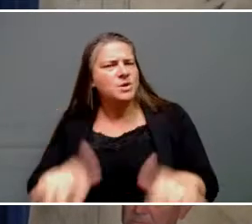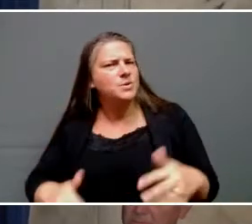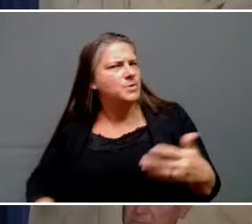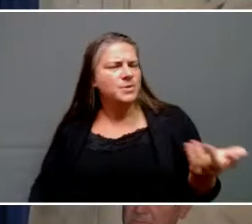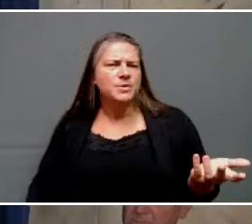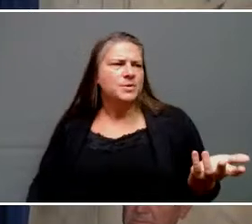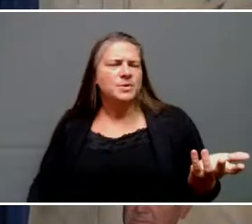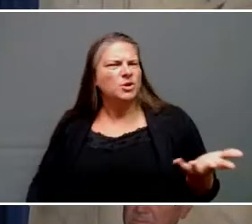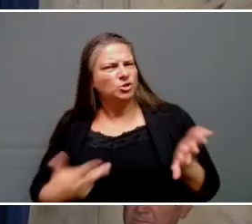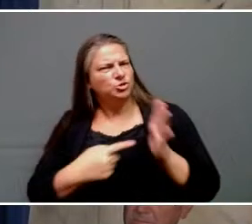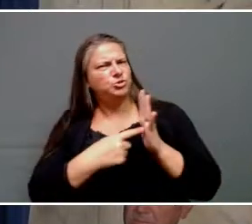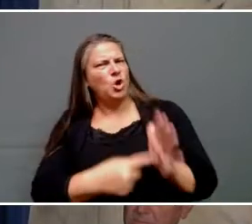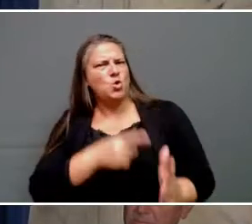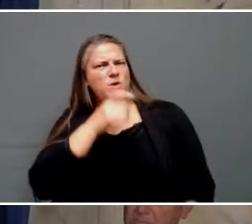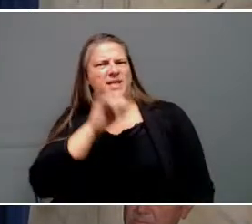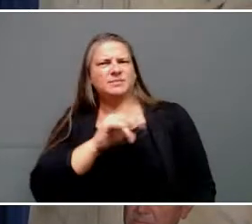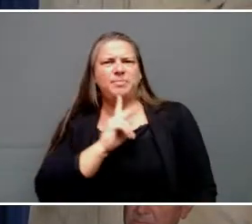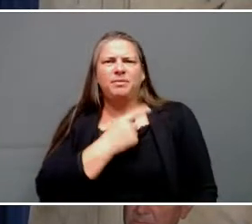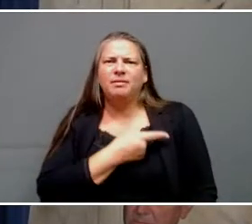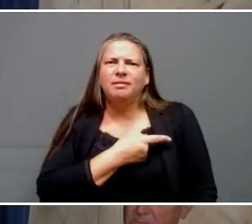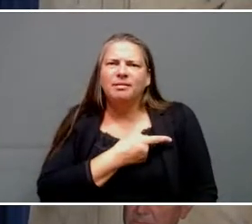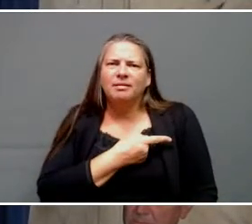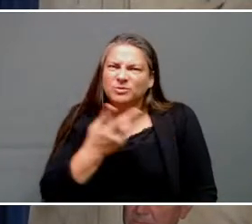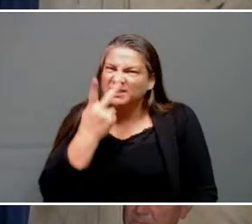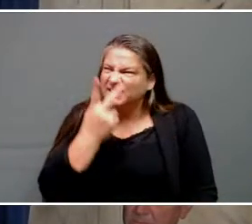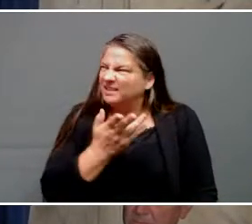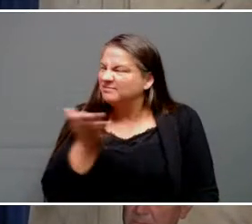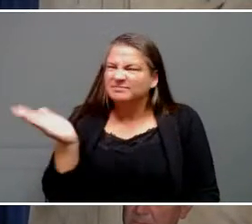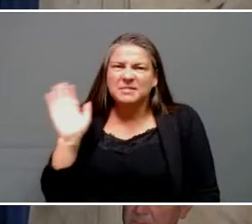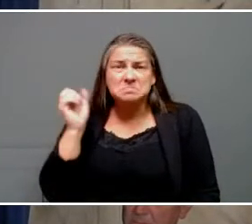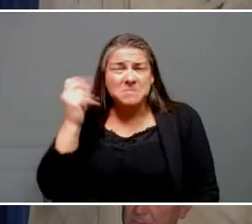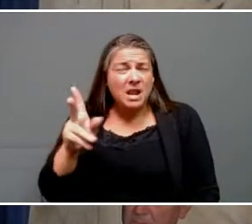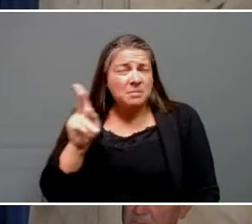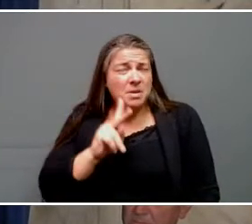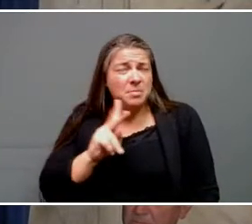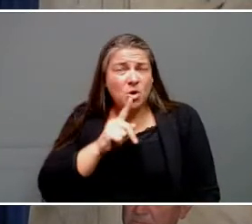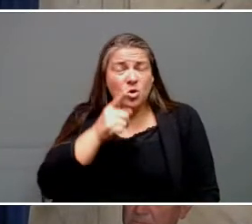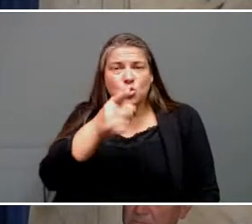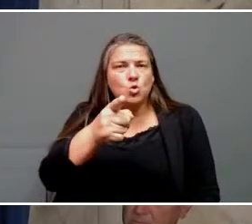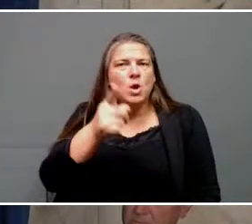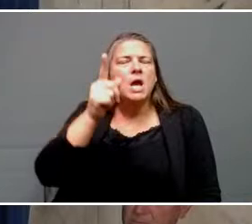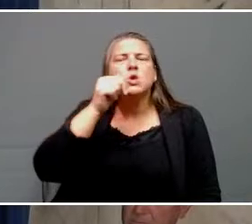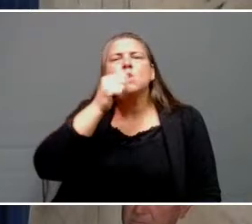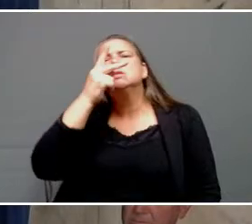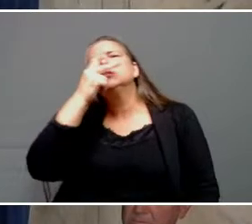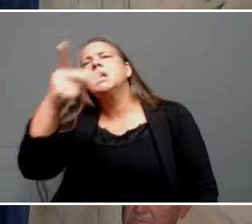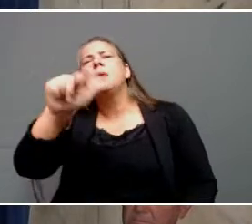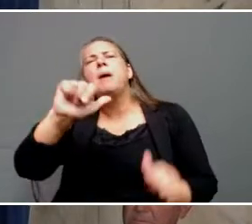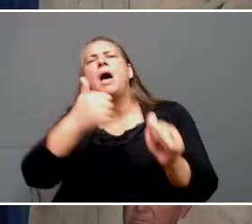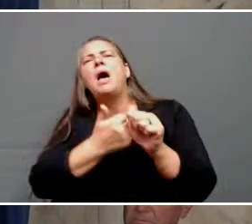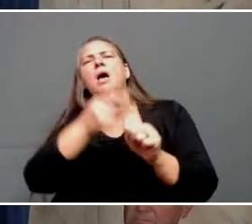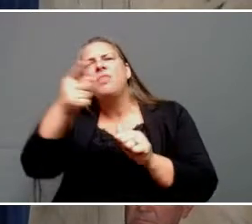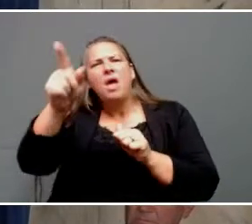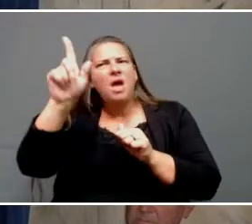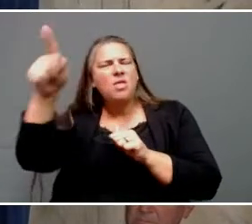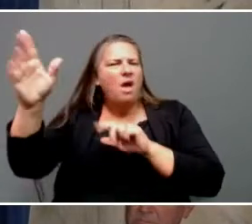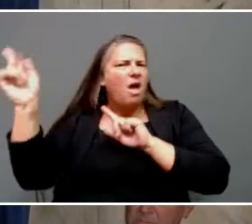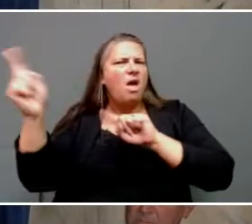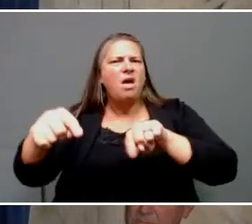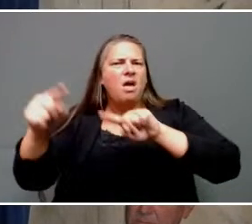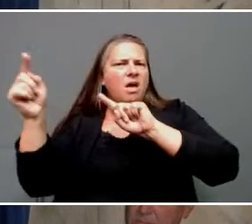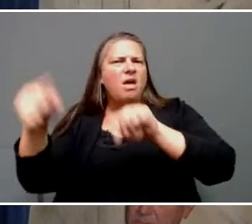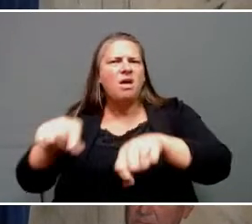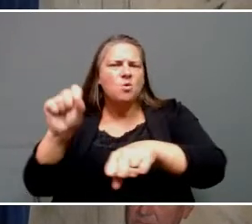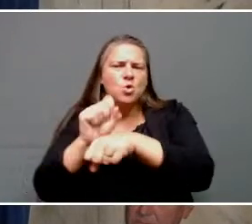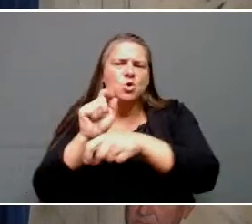who you see here. Many individuals who you don't see here that are out every day trying to get that road built,